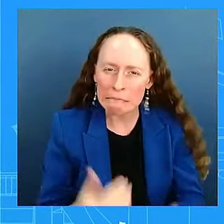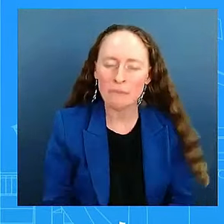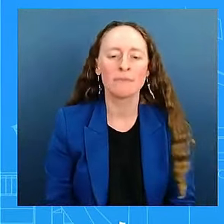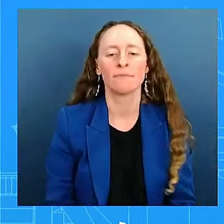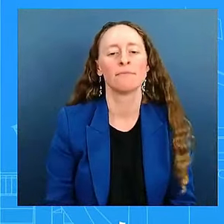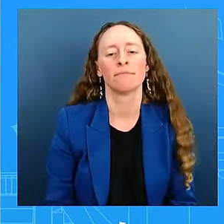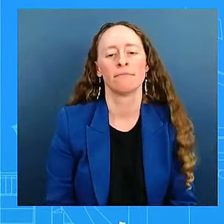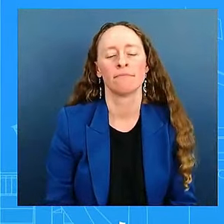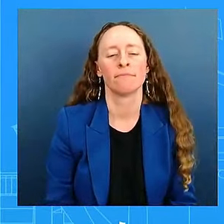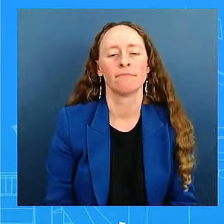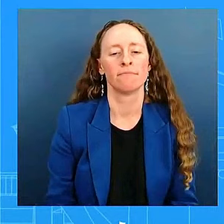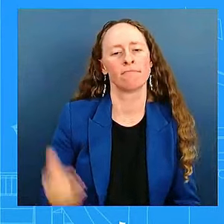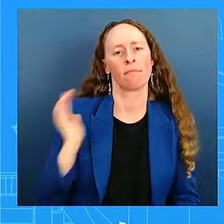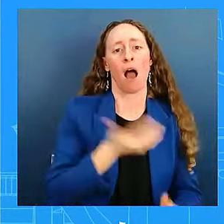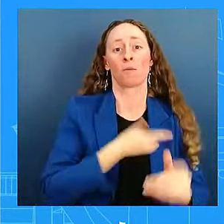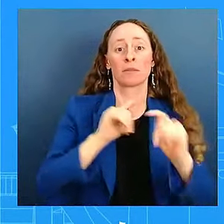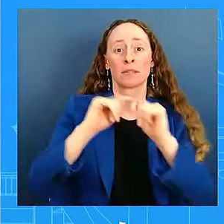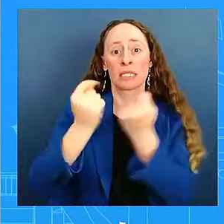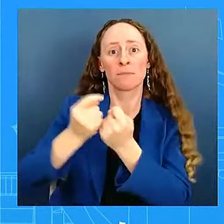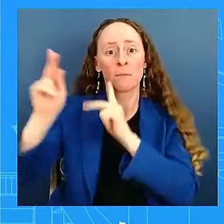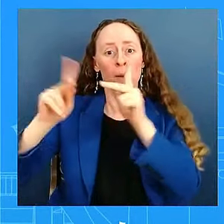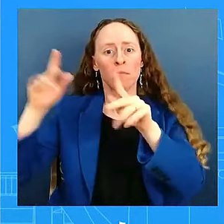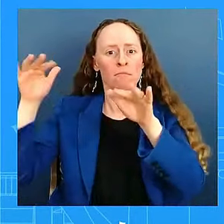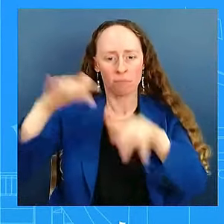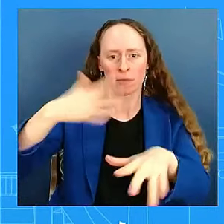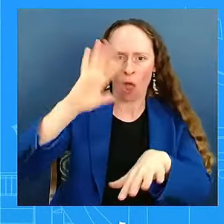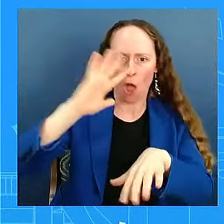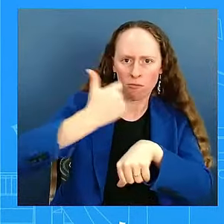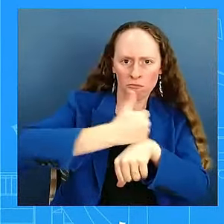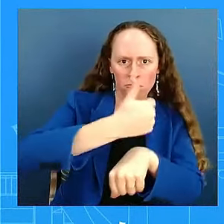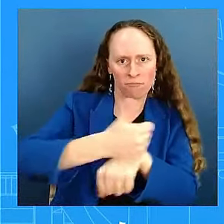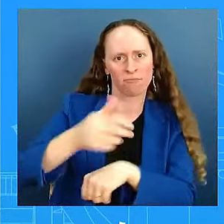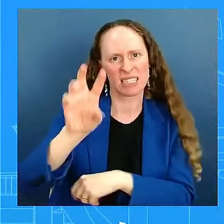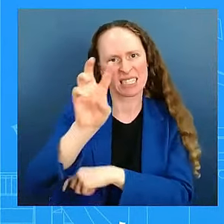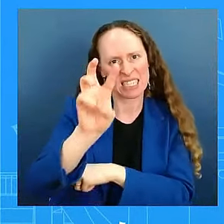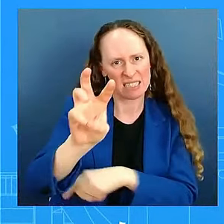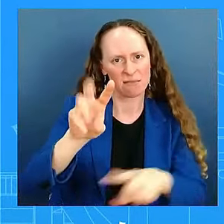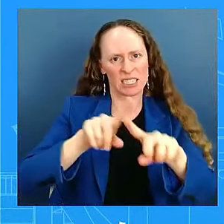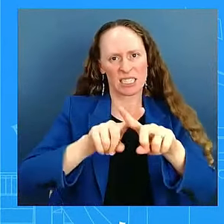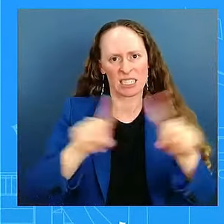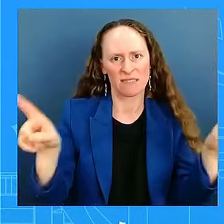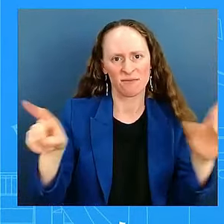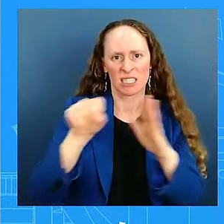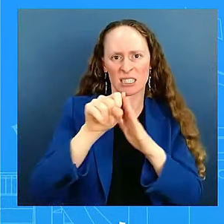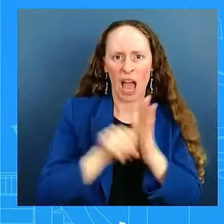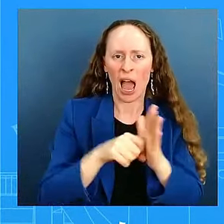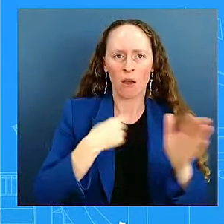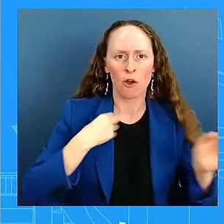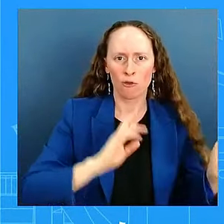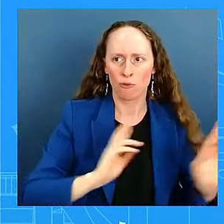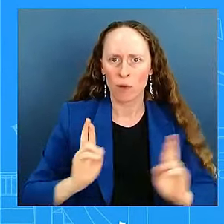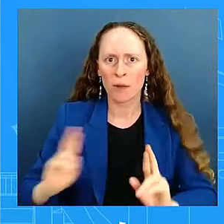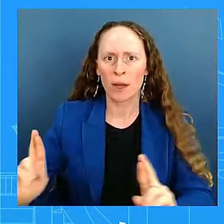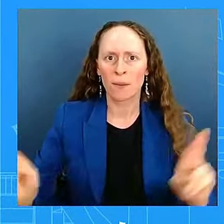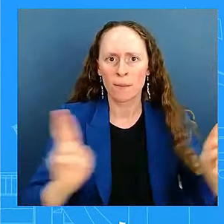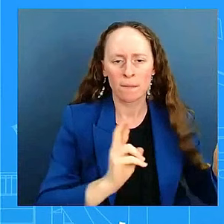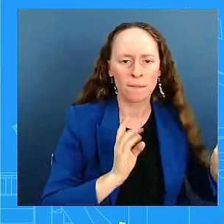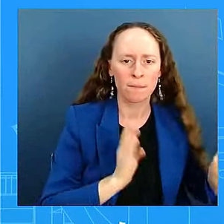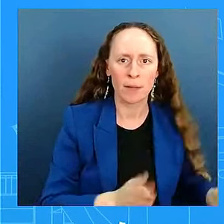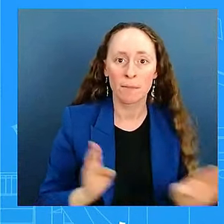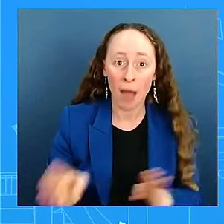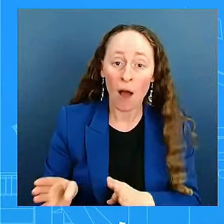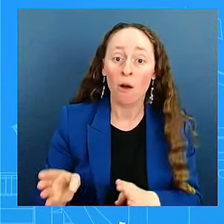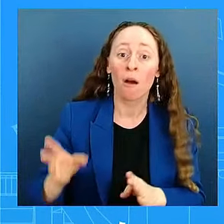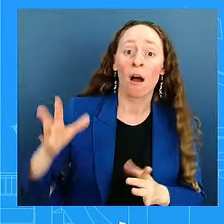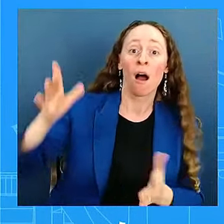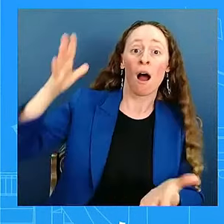pre-positioned in all six of the most heavily impacted states. This is an historic hurricane. reached